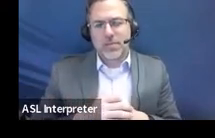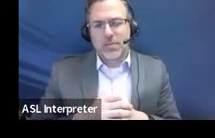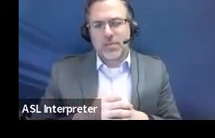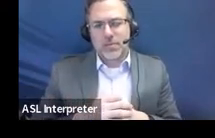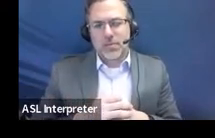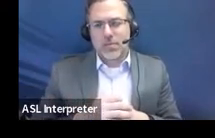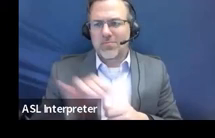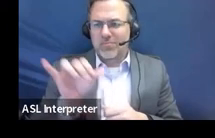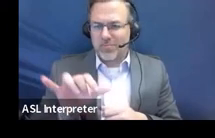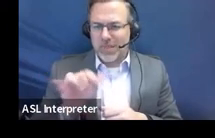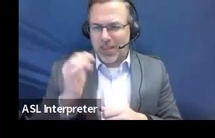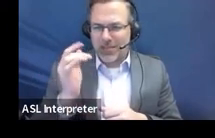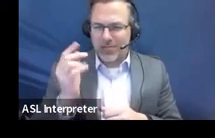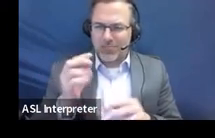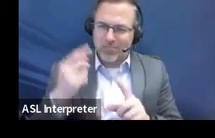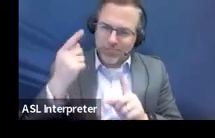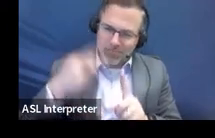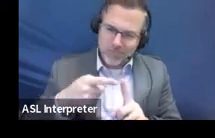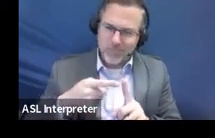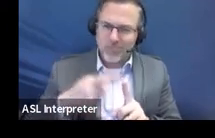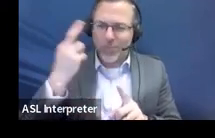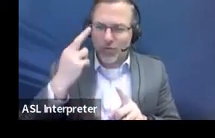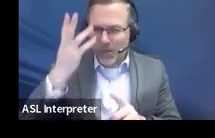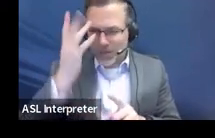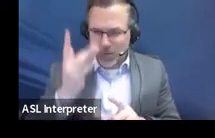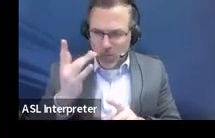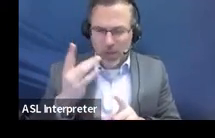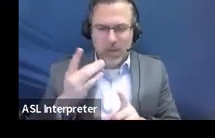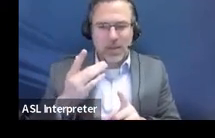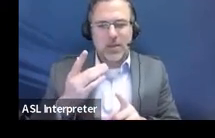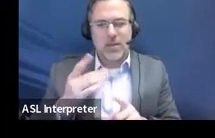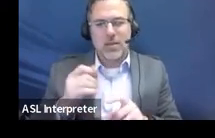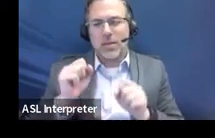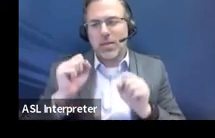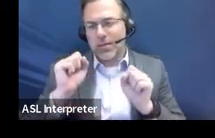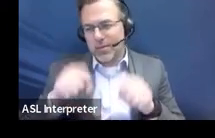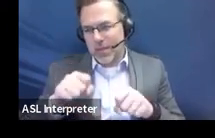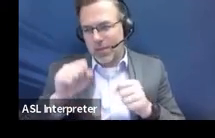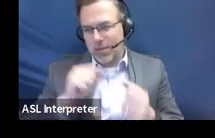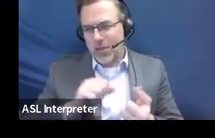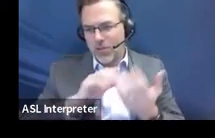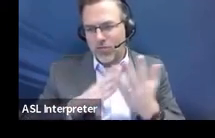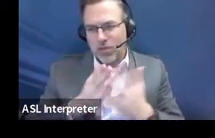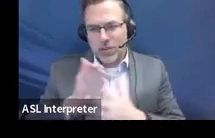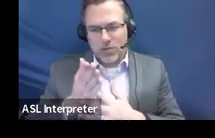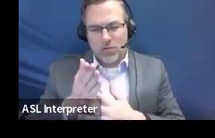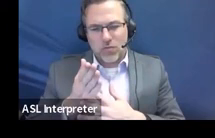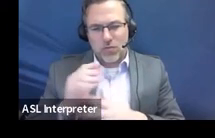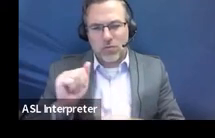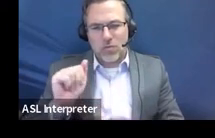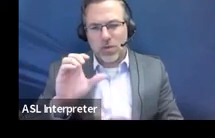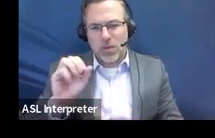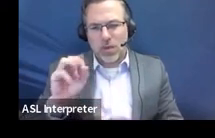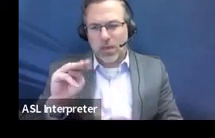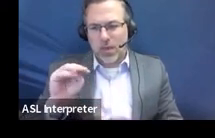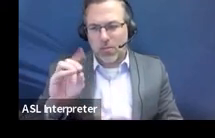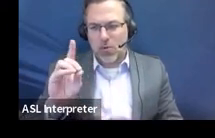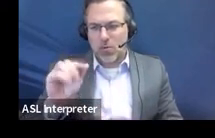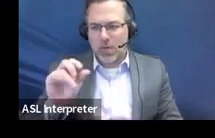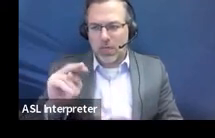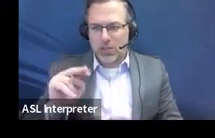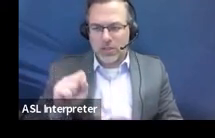why they need special education, or this is why they can be addressed through accommodations. And then,